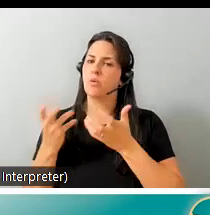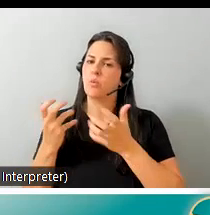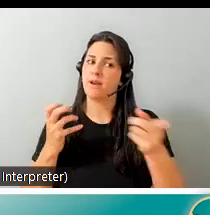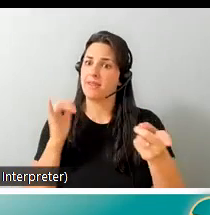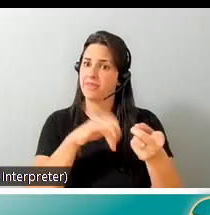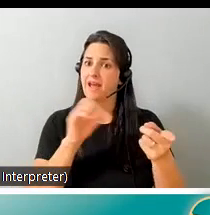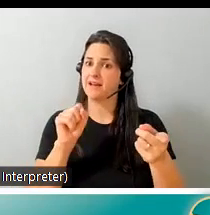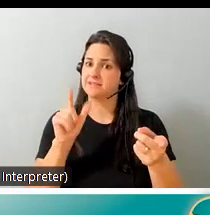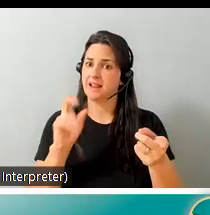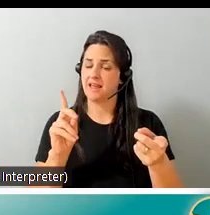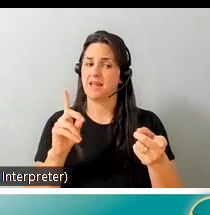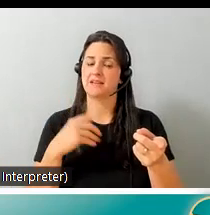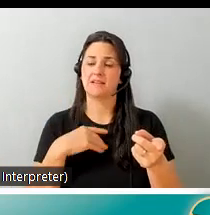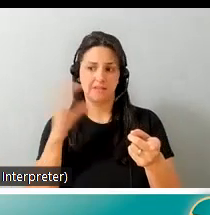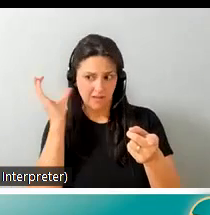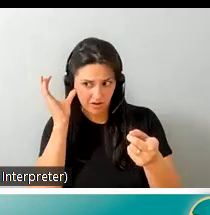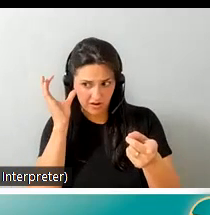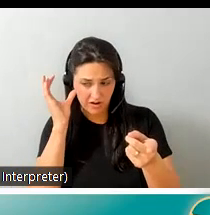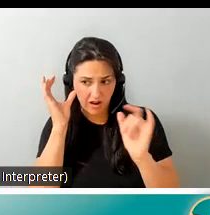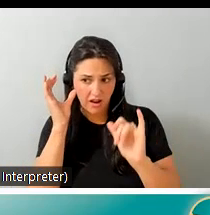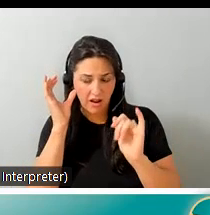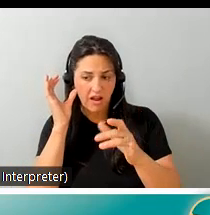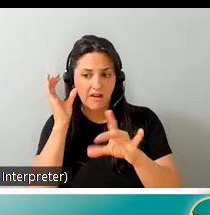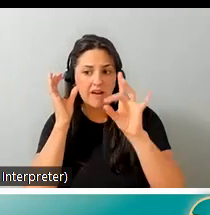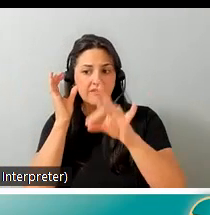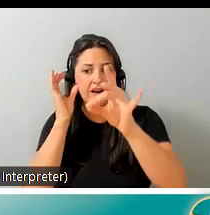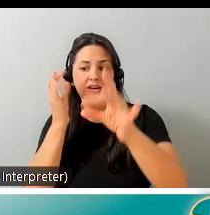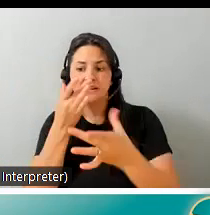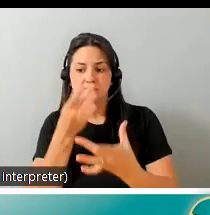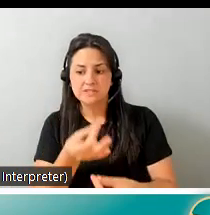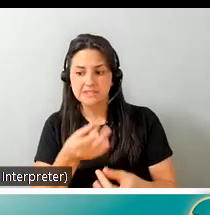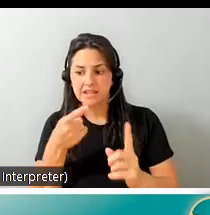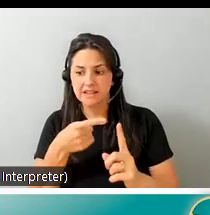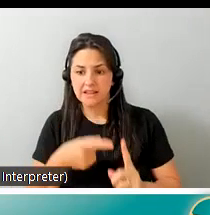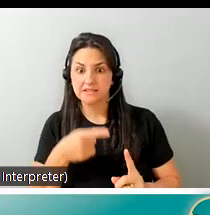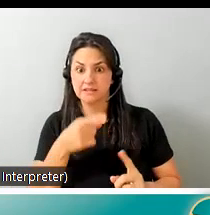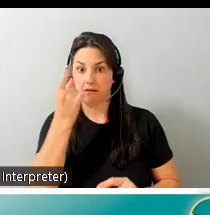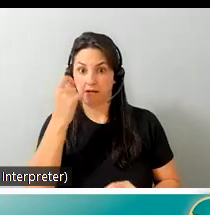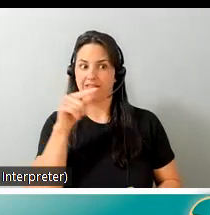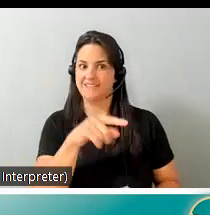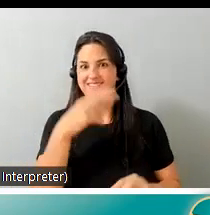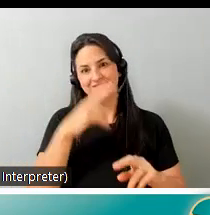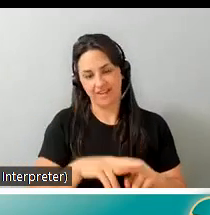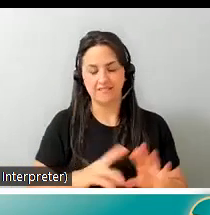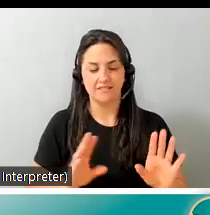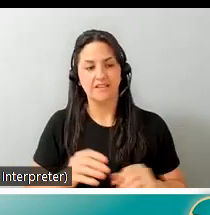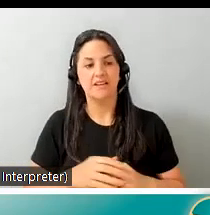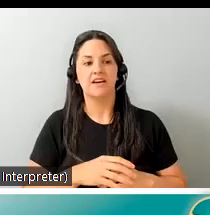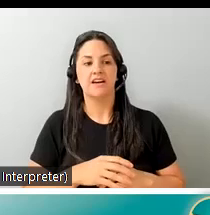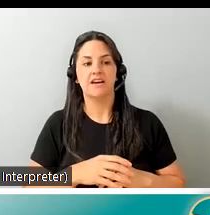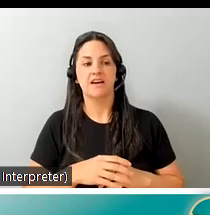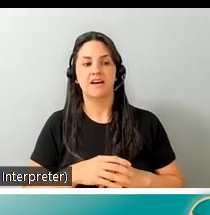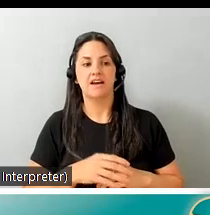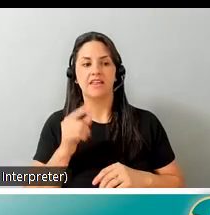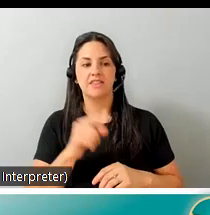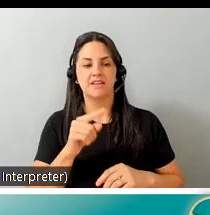uh we found out a lot of really interesting things so so this this was a particularly fun one so so this was